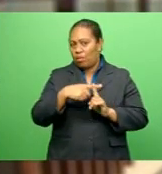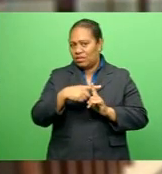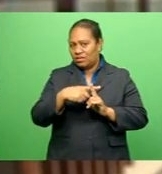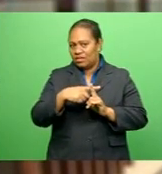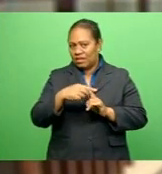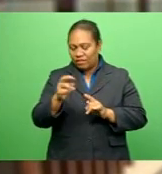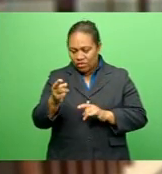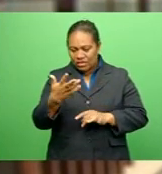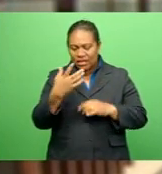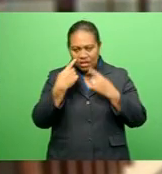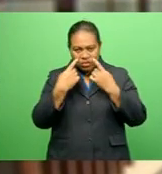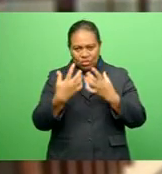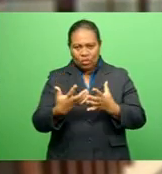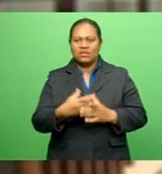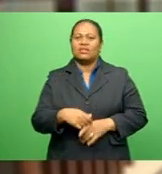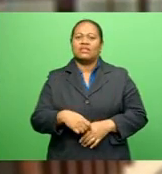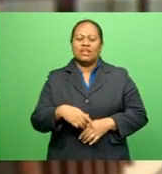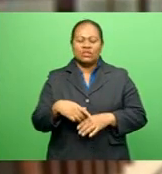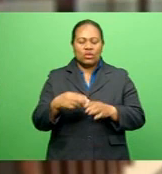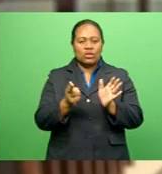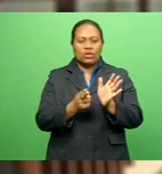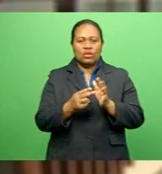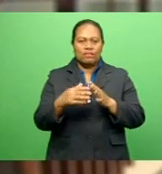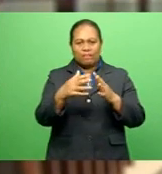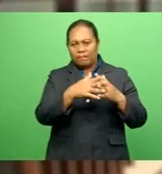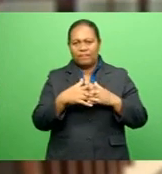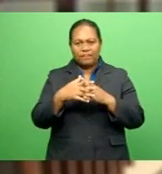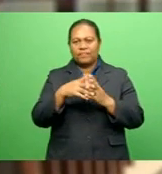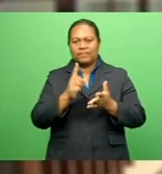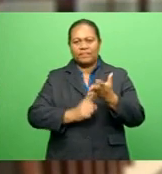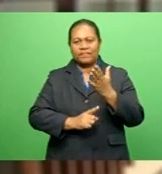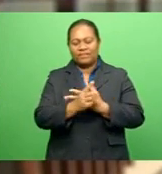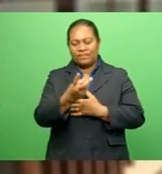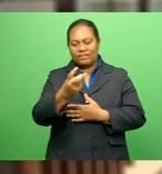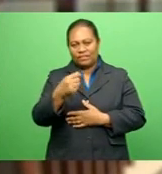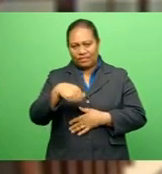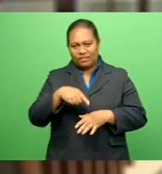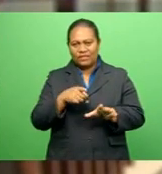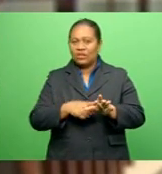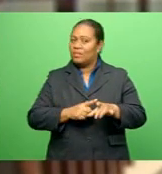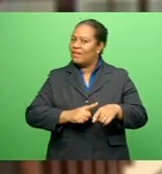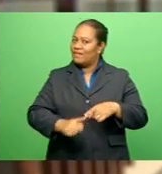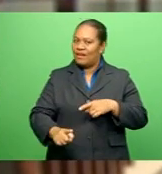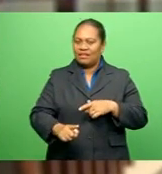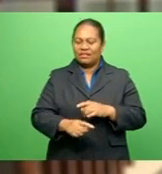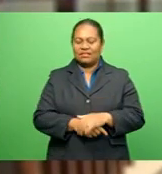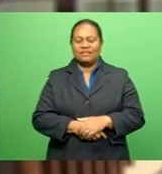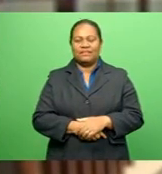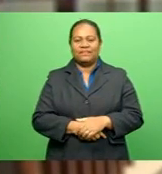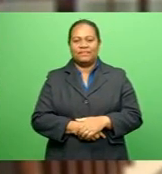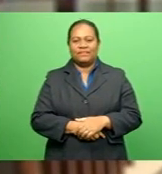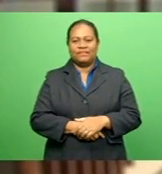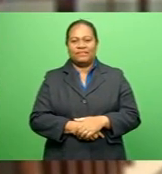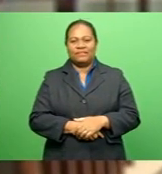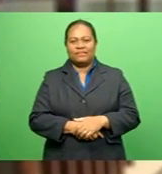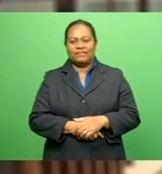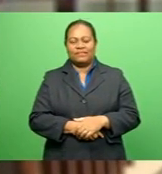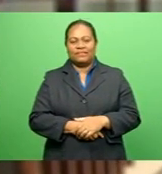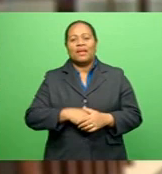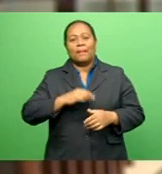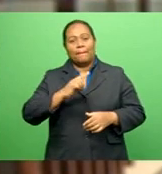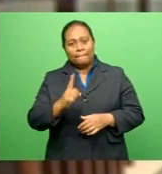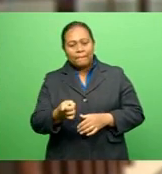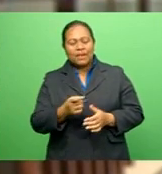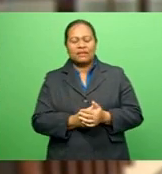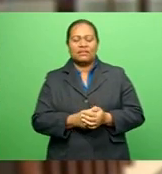Hoping the Fed will forecast U.S. economic growth for 2021 to be at the fastest rate in decades However, the